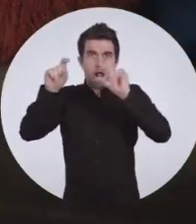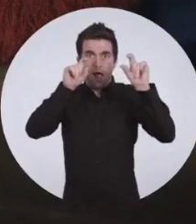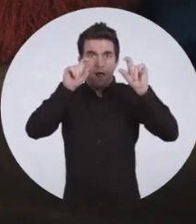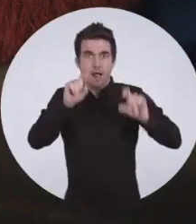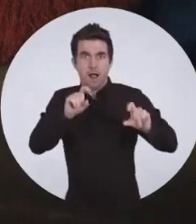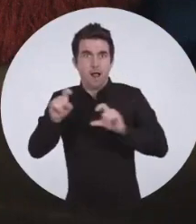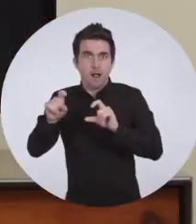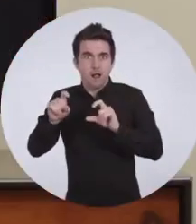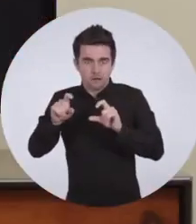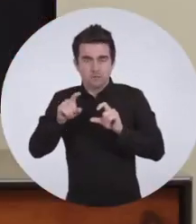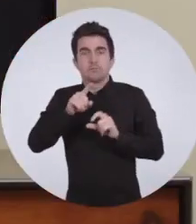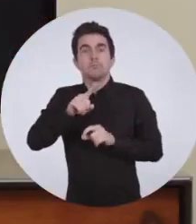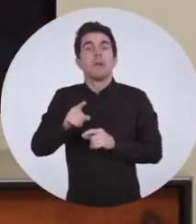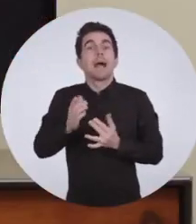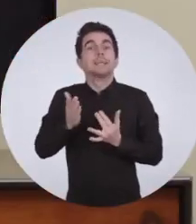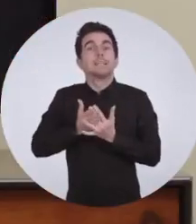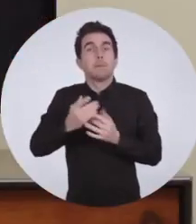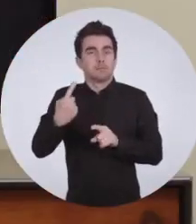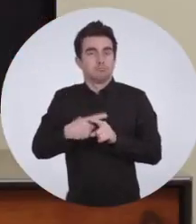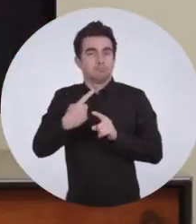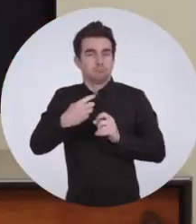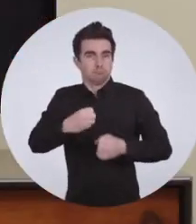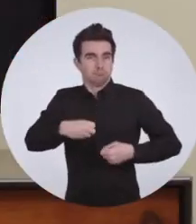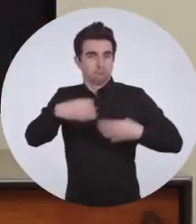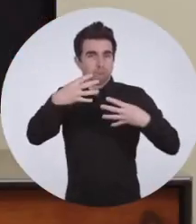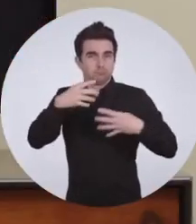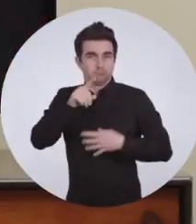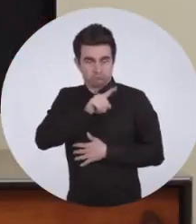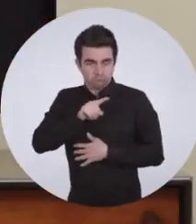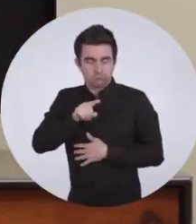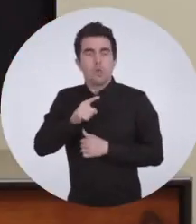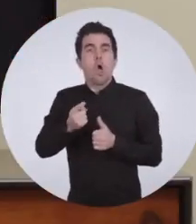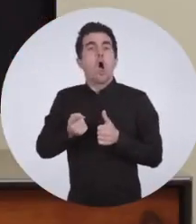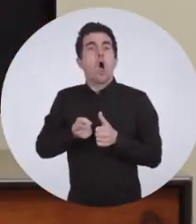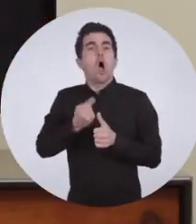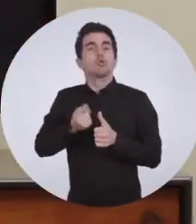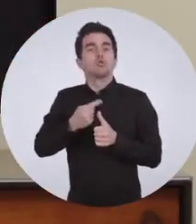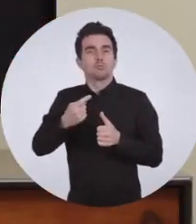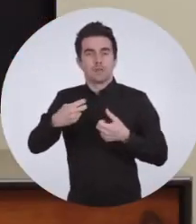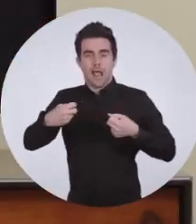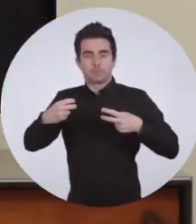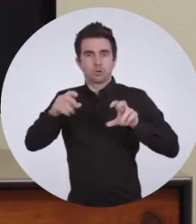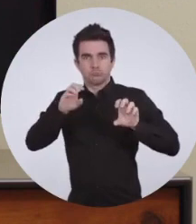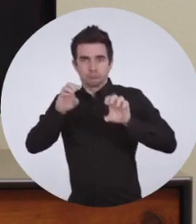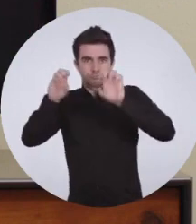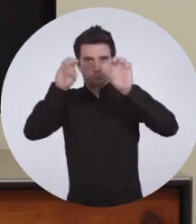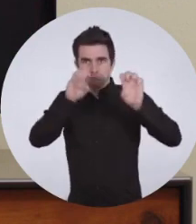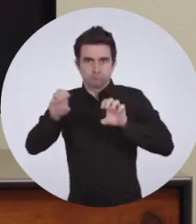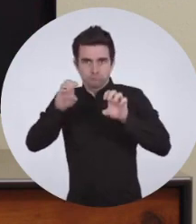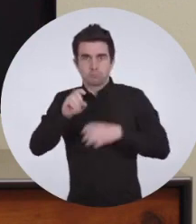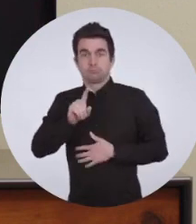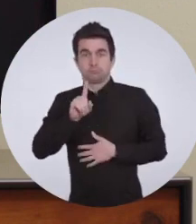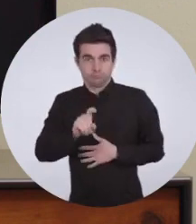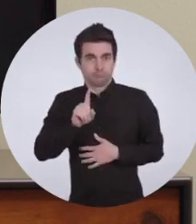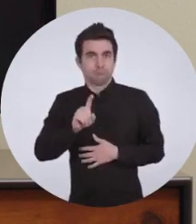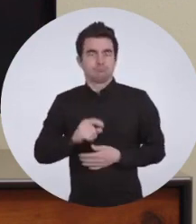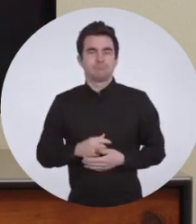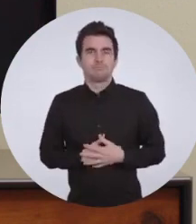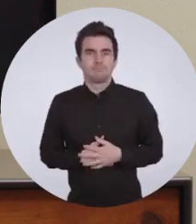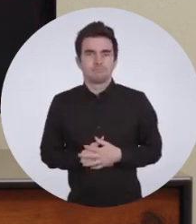on screen details. Under your accessibility shortcuts, scroll down to find the Auto Caption Position to enable it.